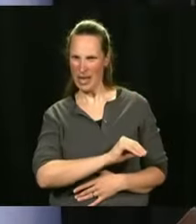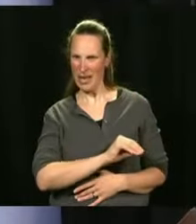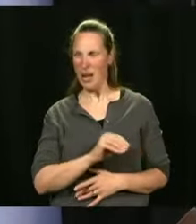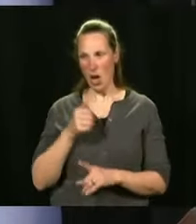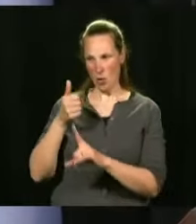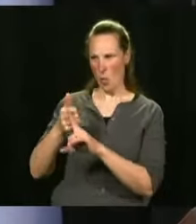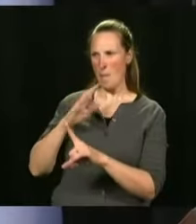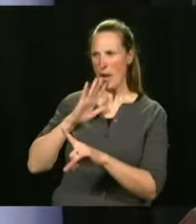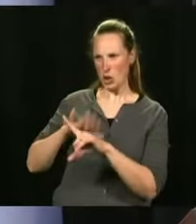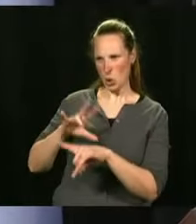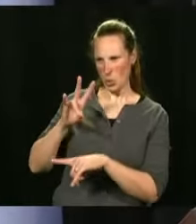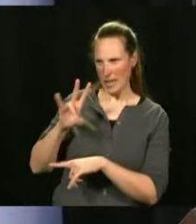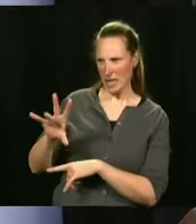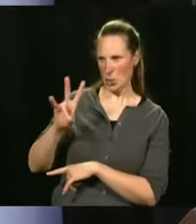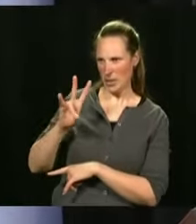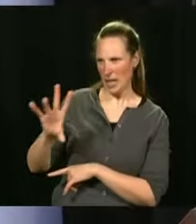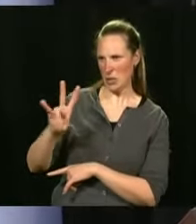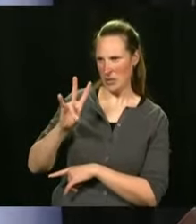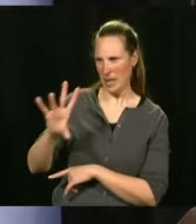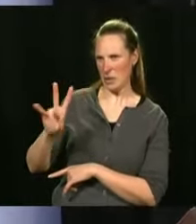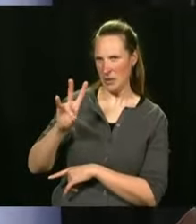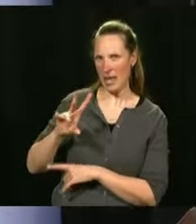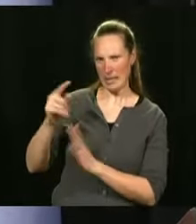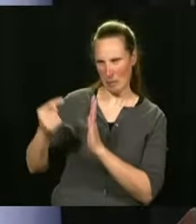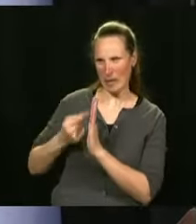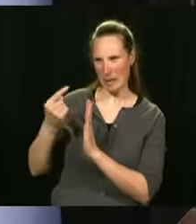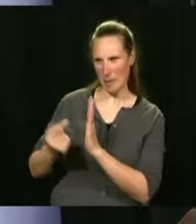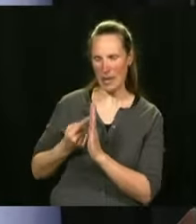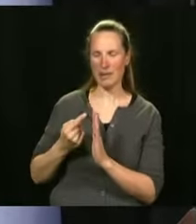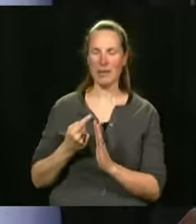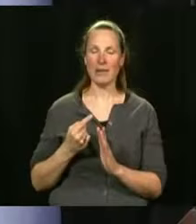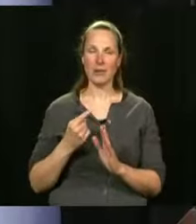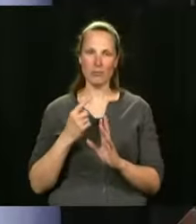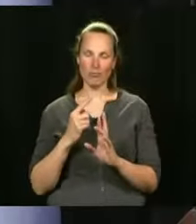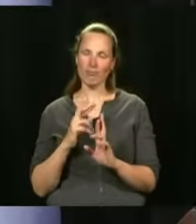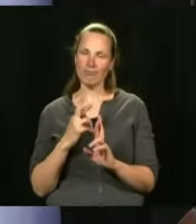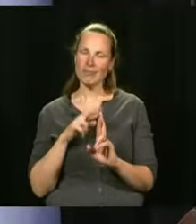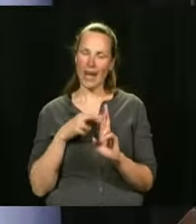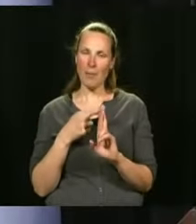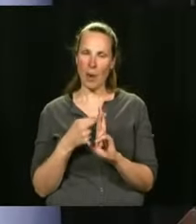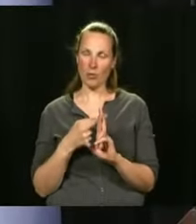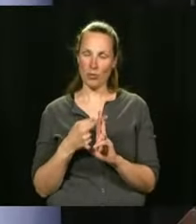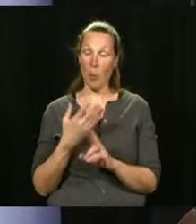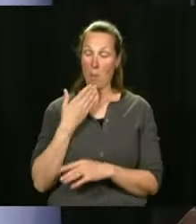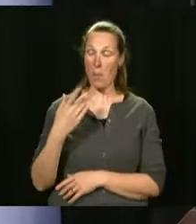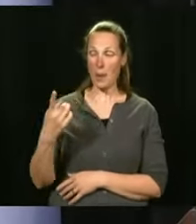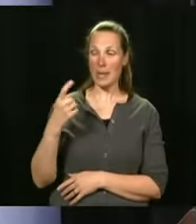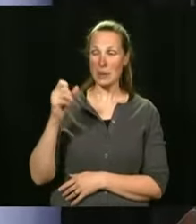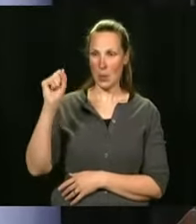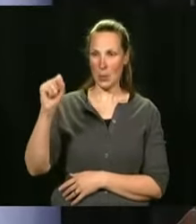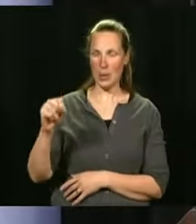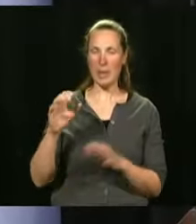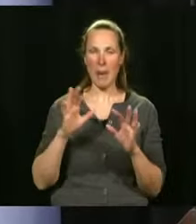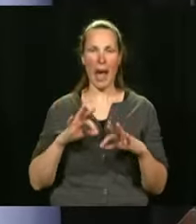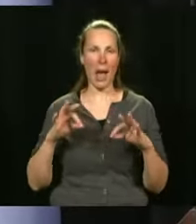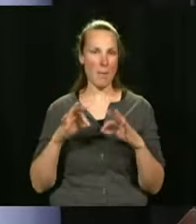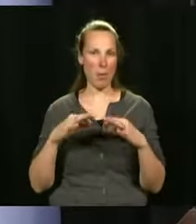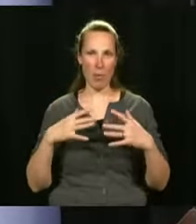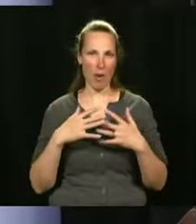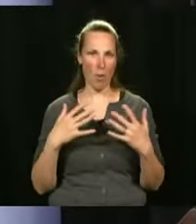What I would like to tell you, and I've been repeating this for a while, and I appreciate your question. There's a balance between